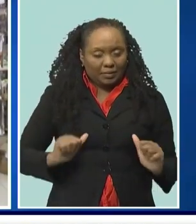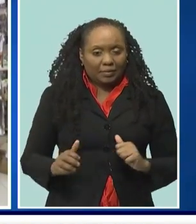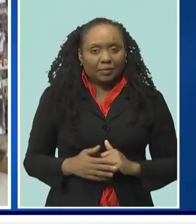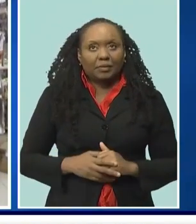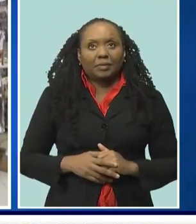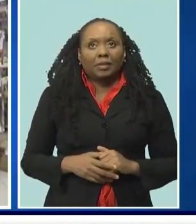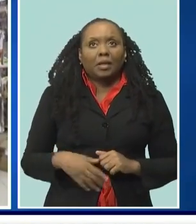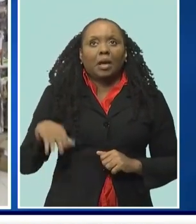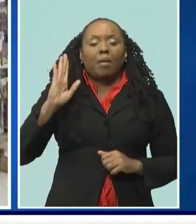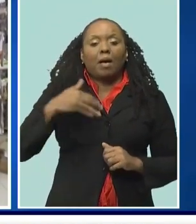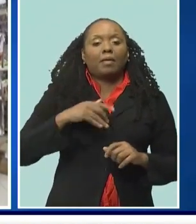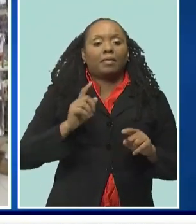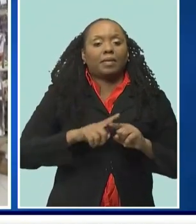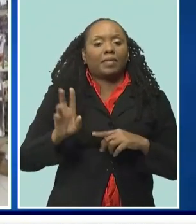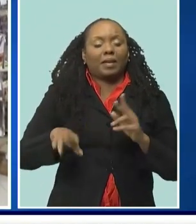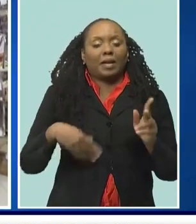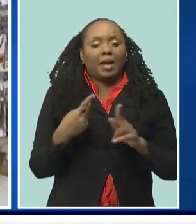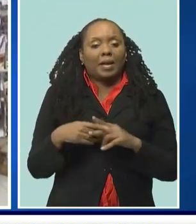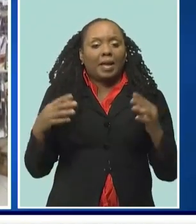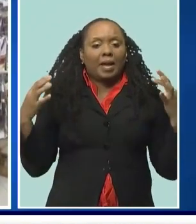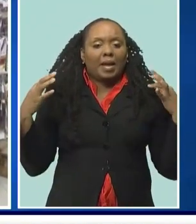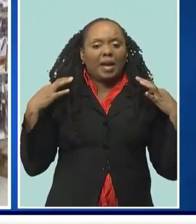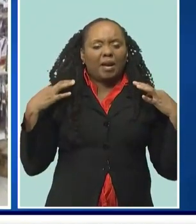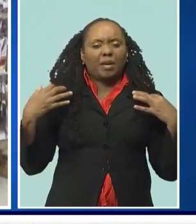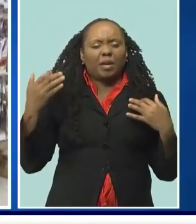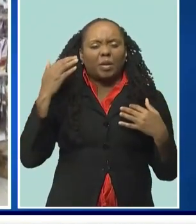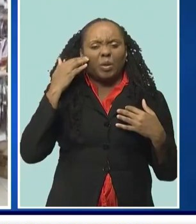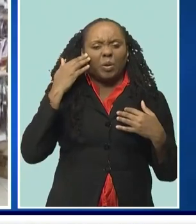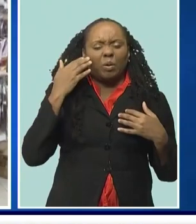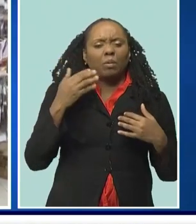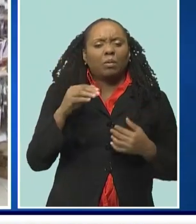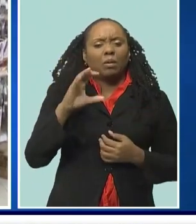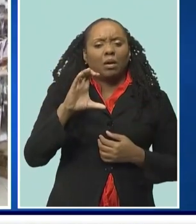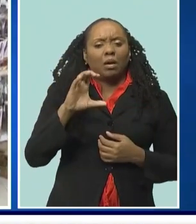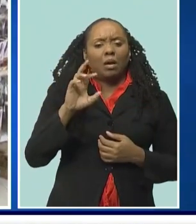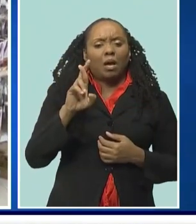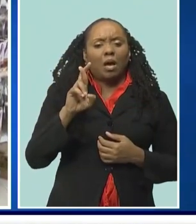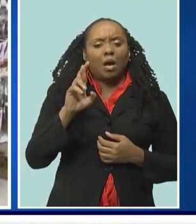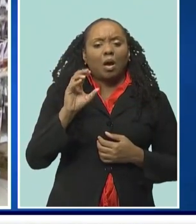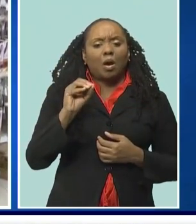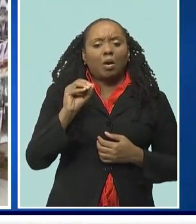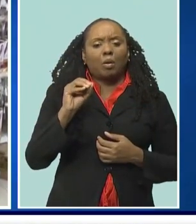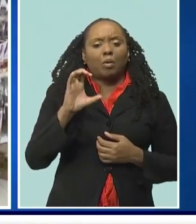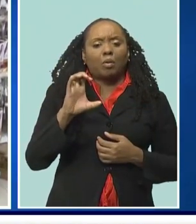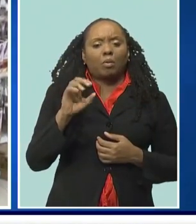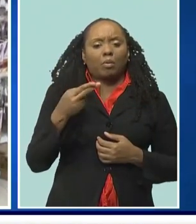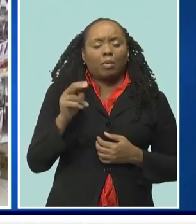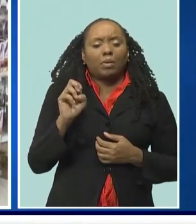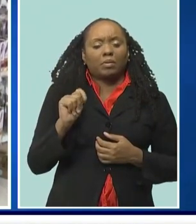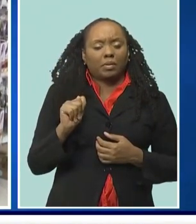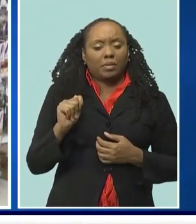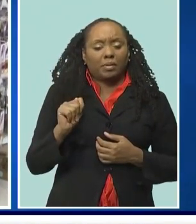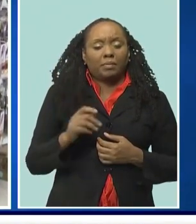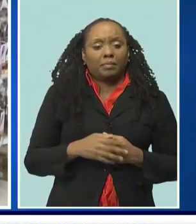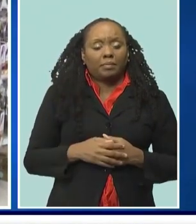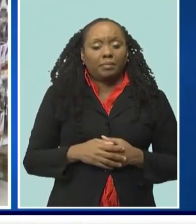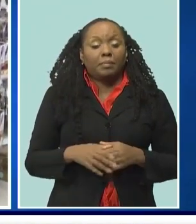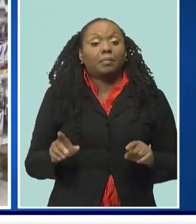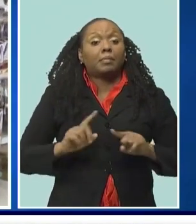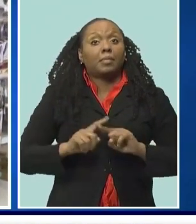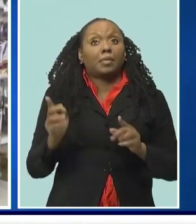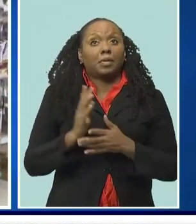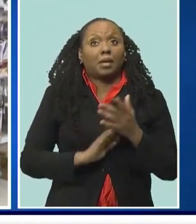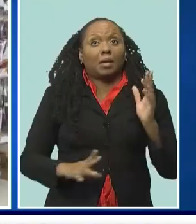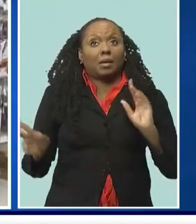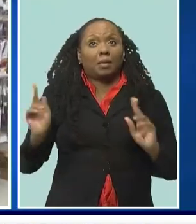get crochet hair. That still lasts a little longer. But for, you know, certain types of our customers, they